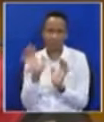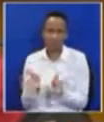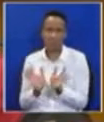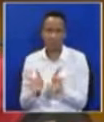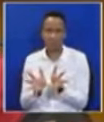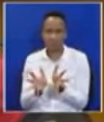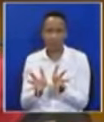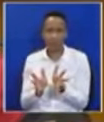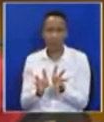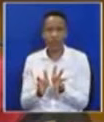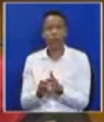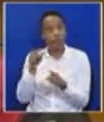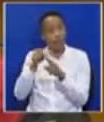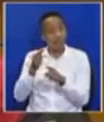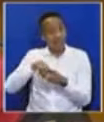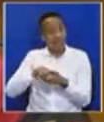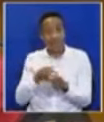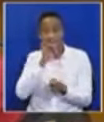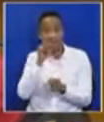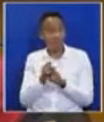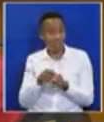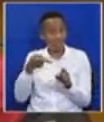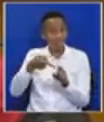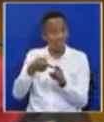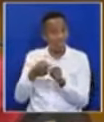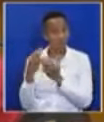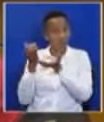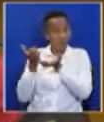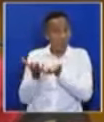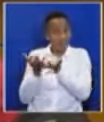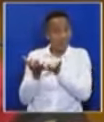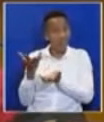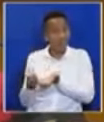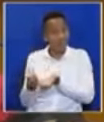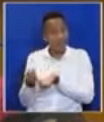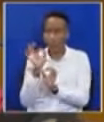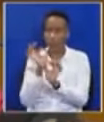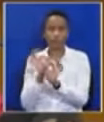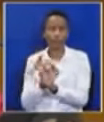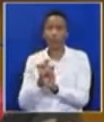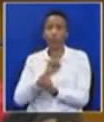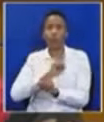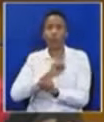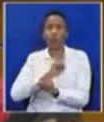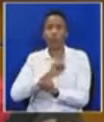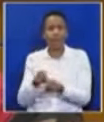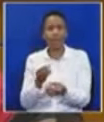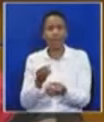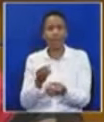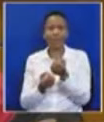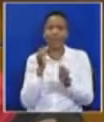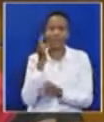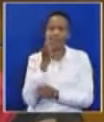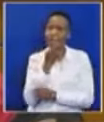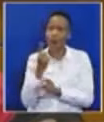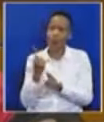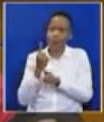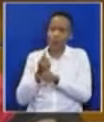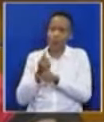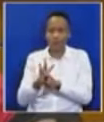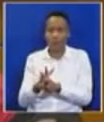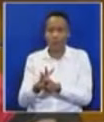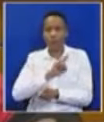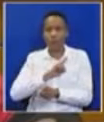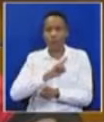hollow, were we resolute about pulverizing the toxic notions of muscularity in this country,